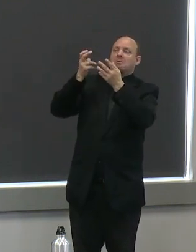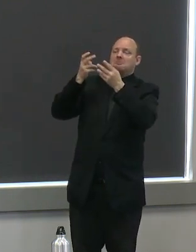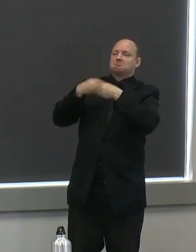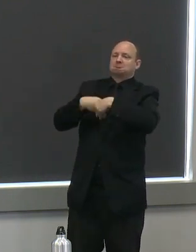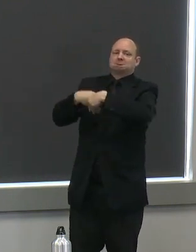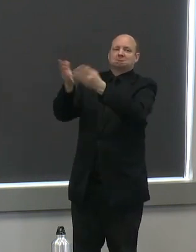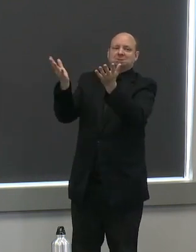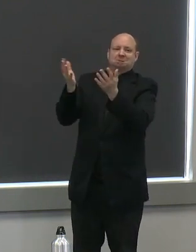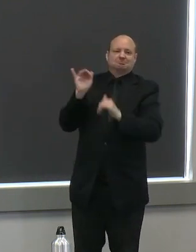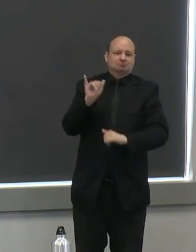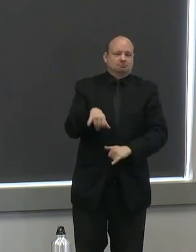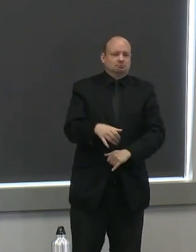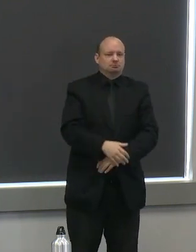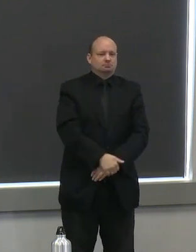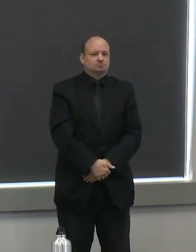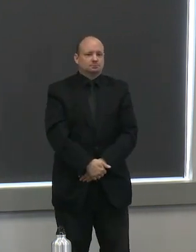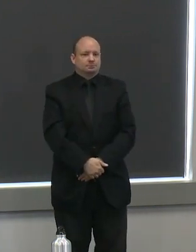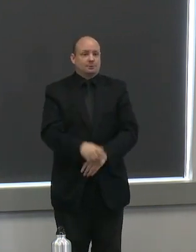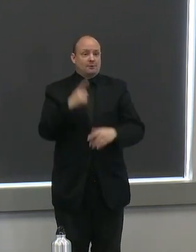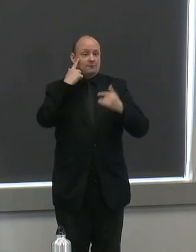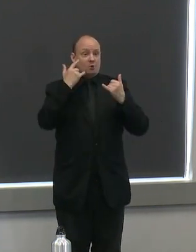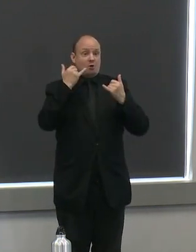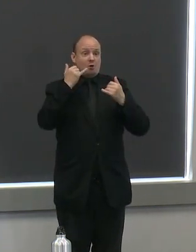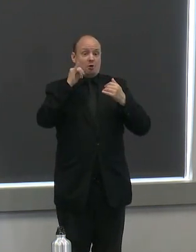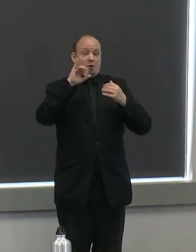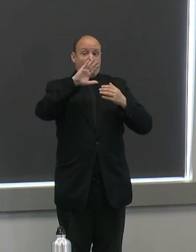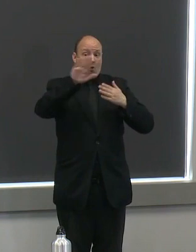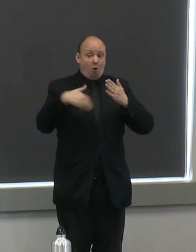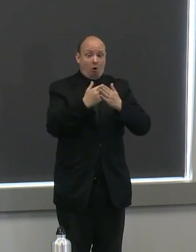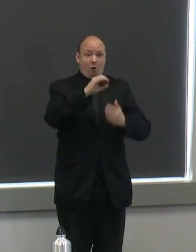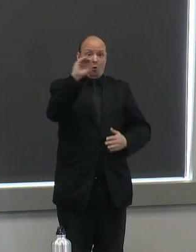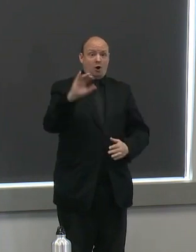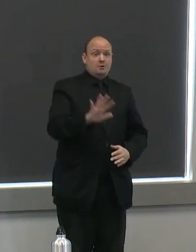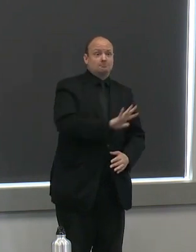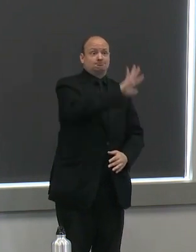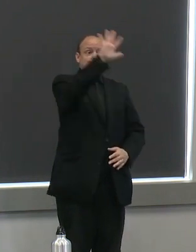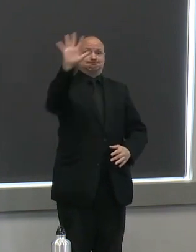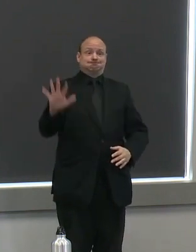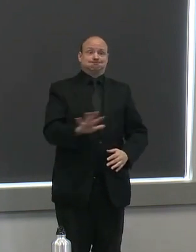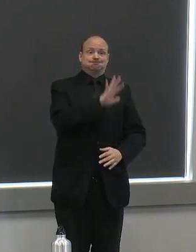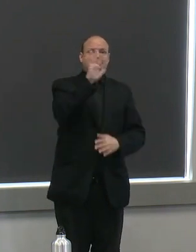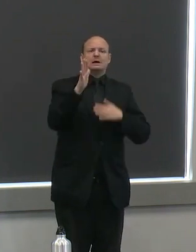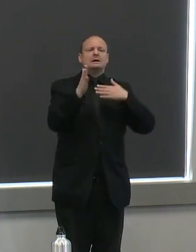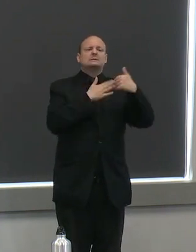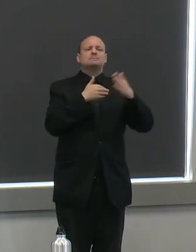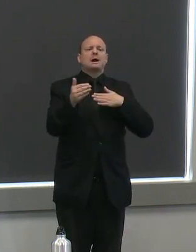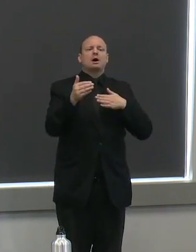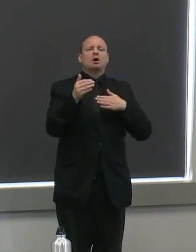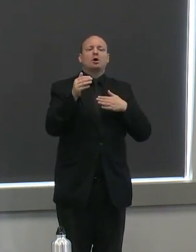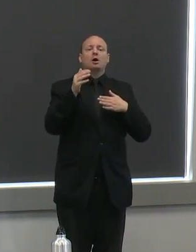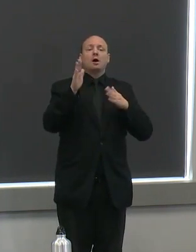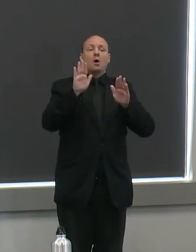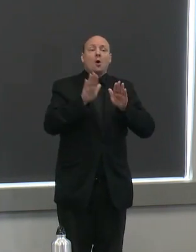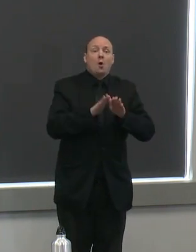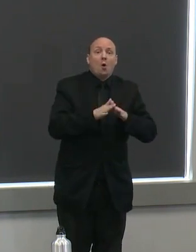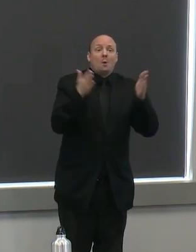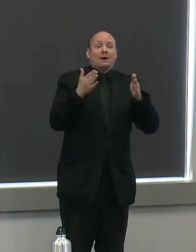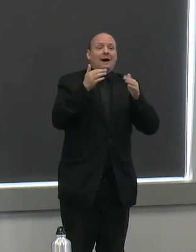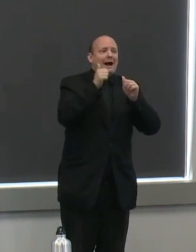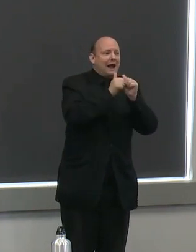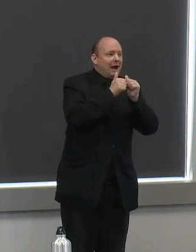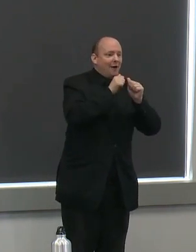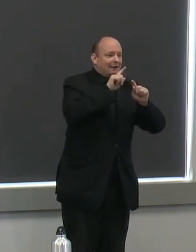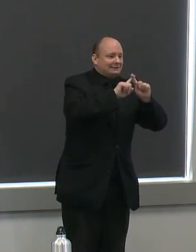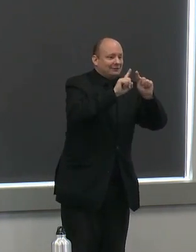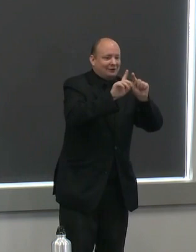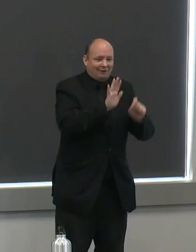oregonians is this regardless of what phase you are in in terms of reopening we are still going to have